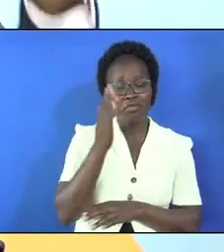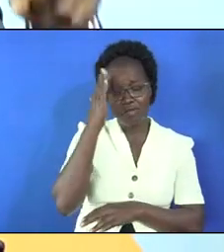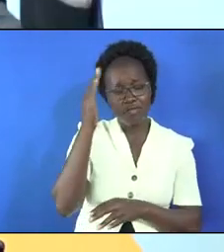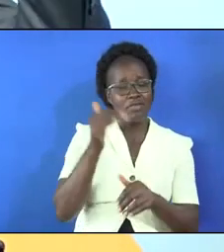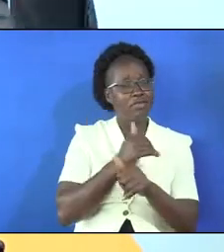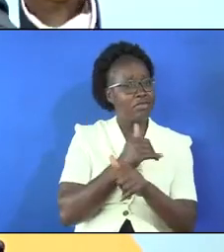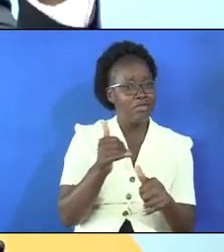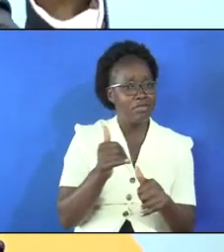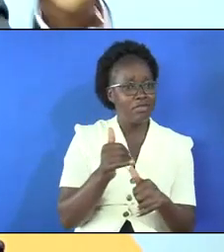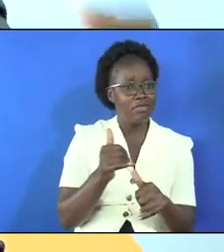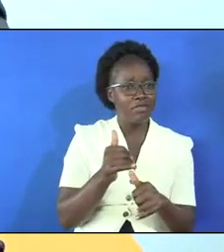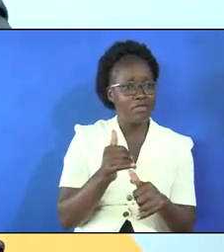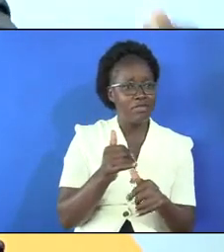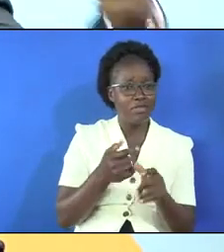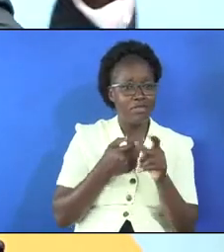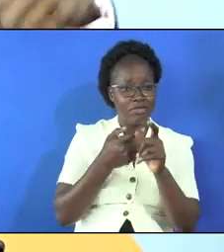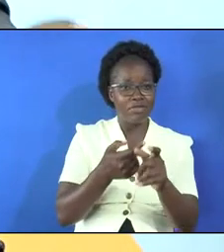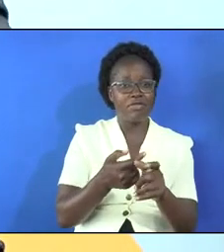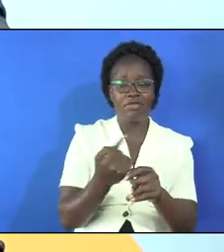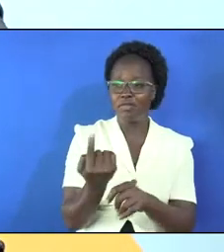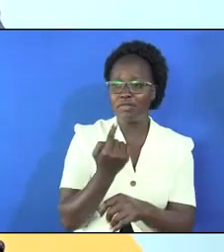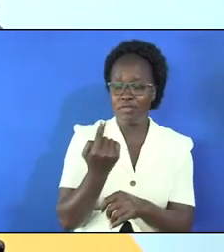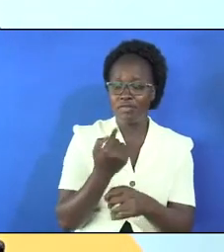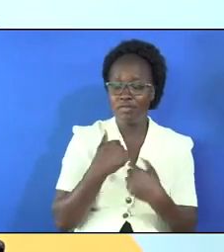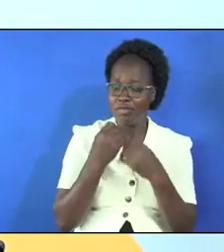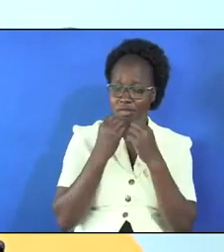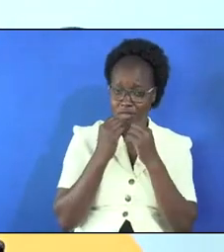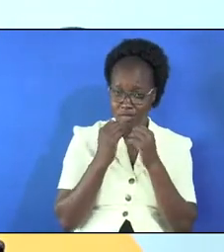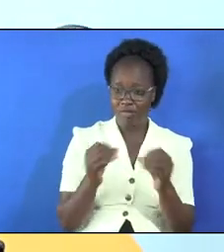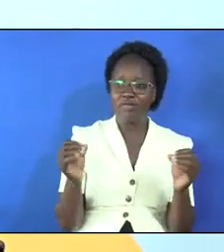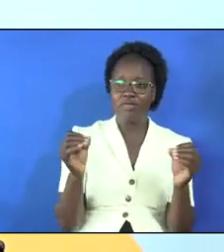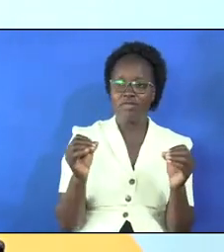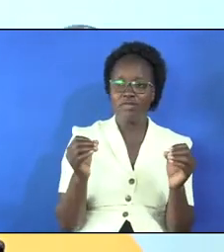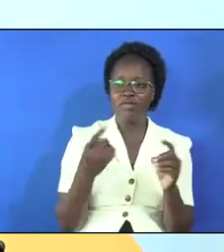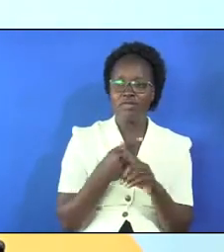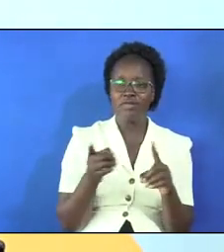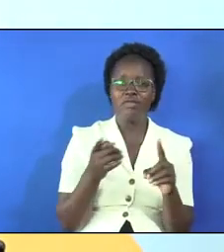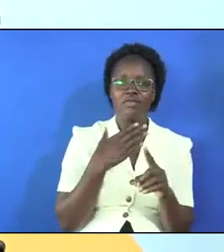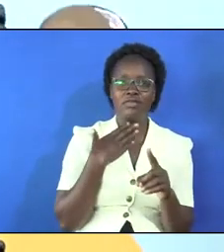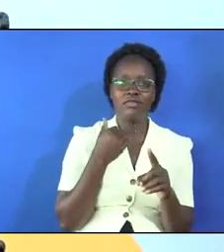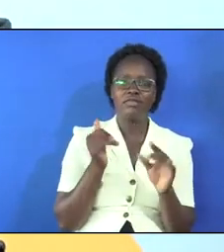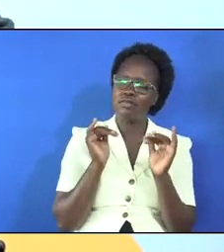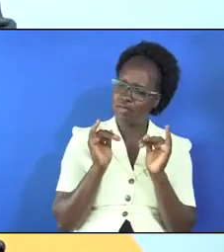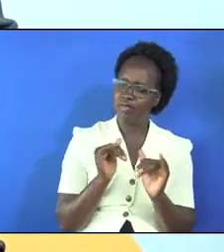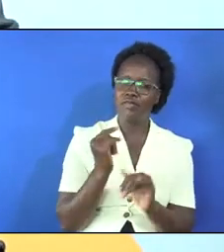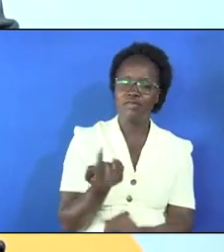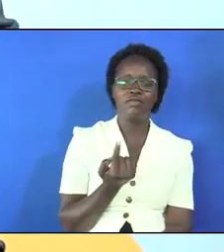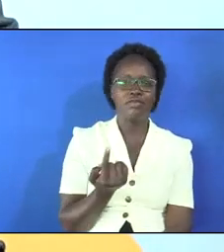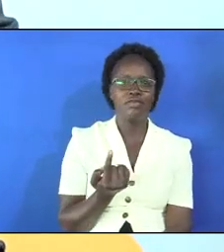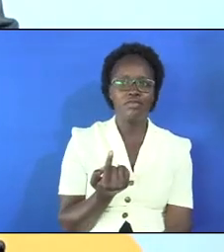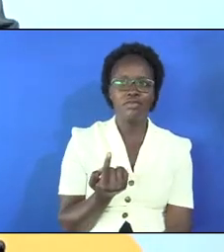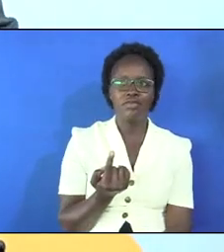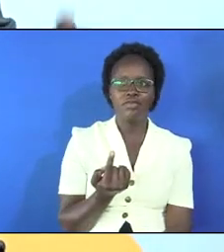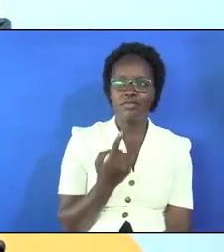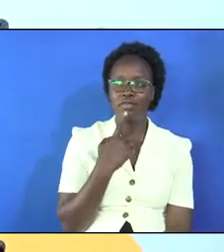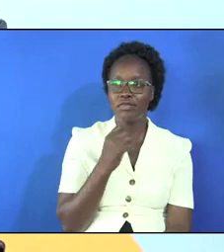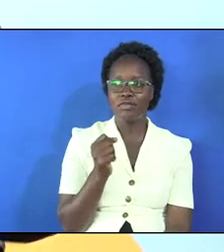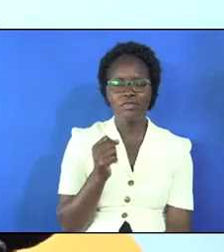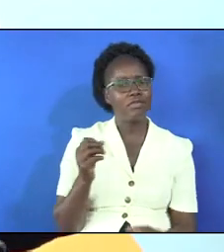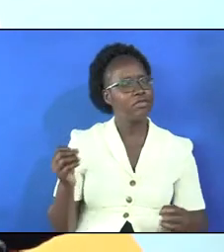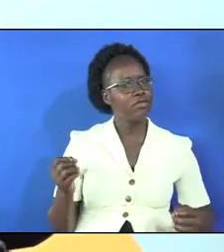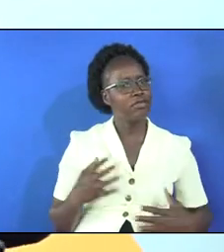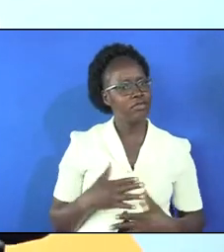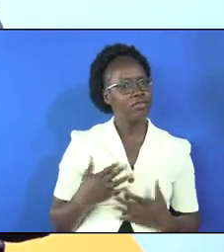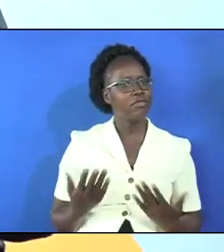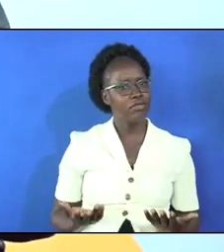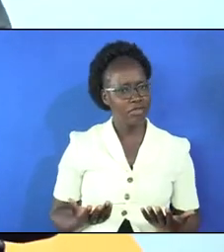know very well they do not have the gift of being single but they want to remain single so what is shocking